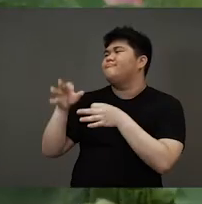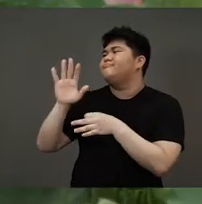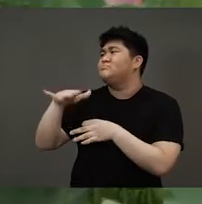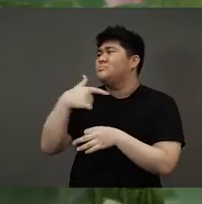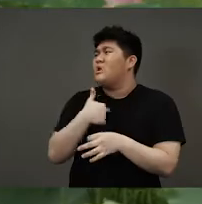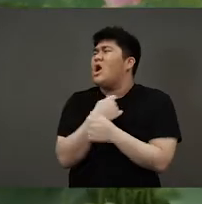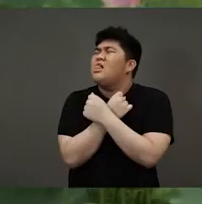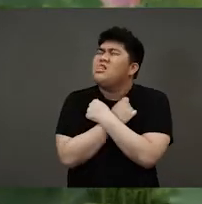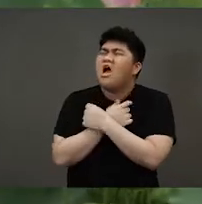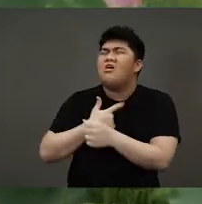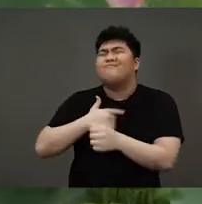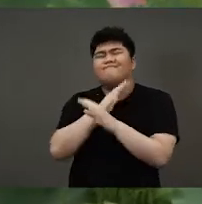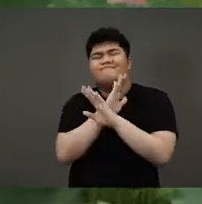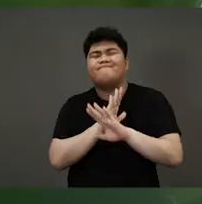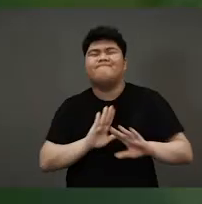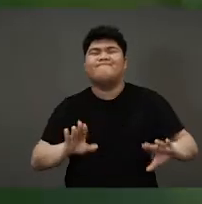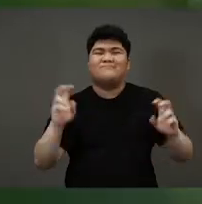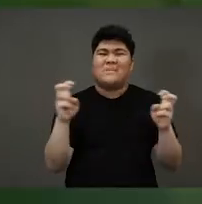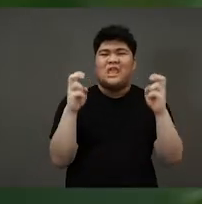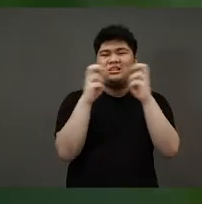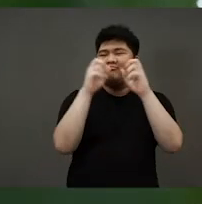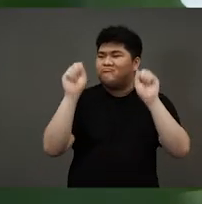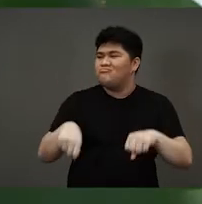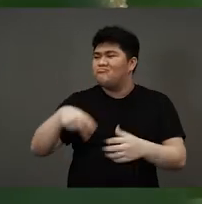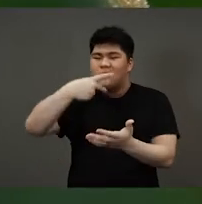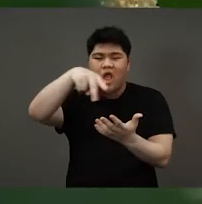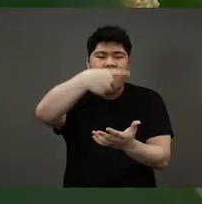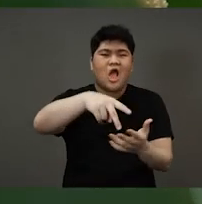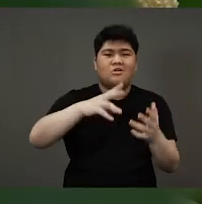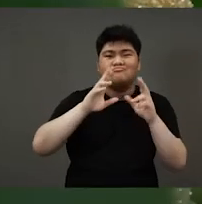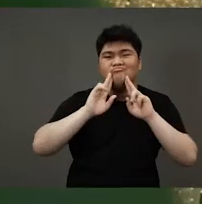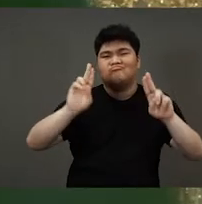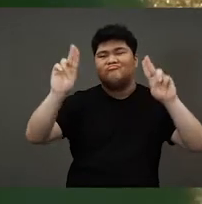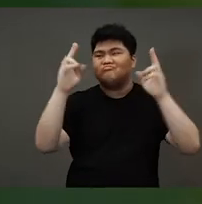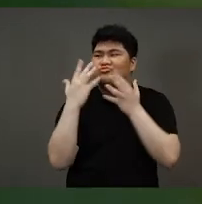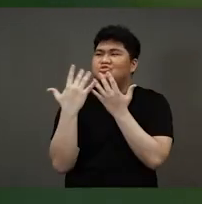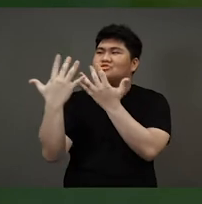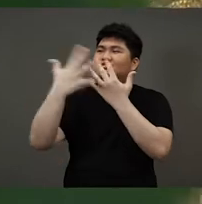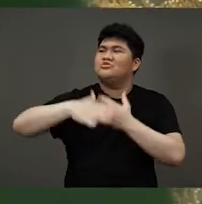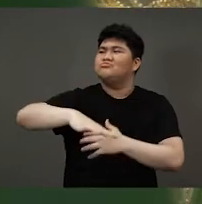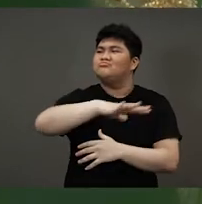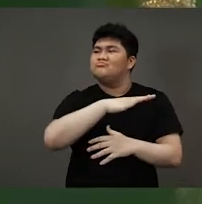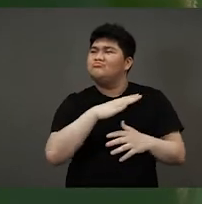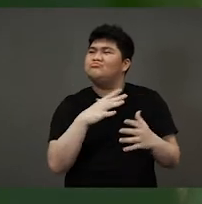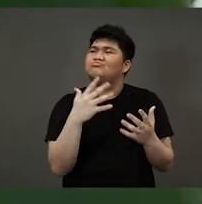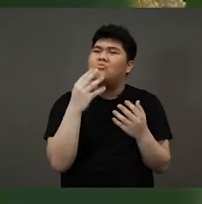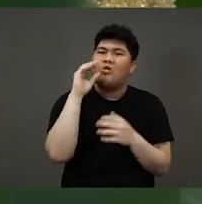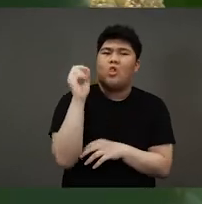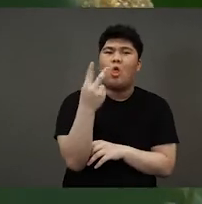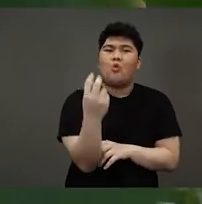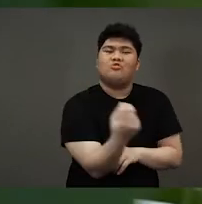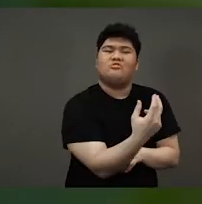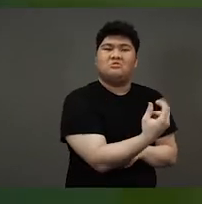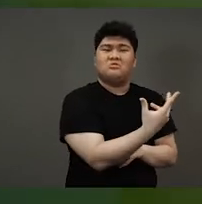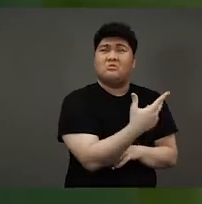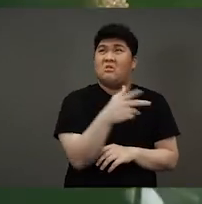that she loved a peaceful kingdom where she could dance and sing among her lotus flowers. And all his rocks were